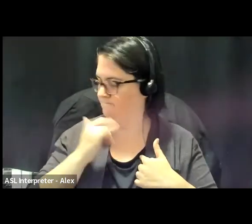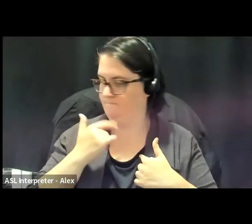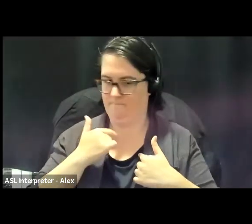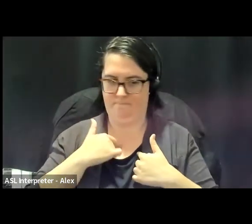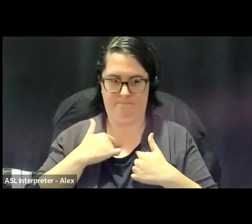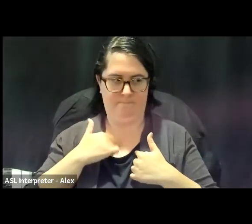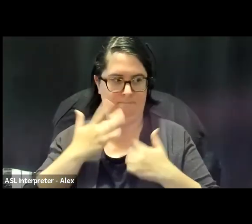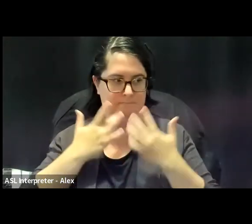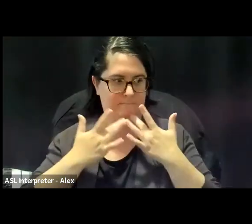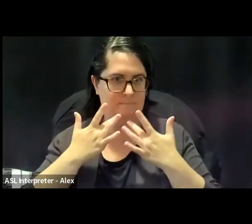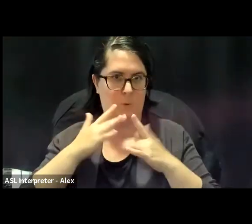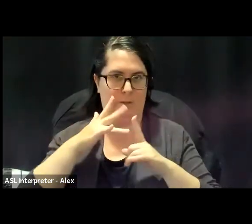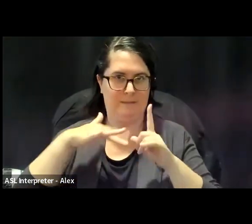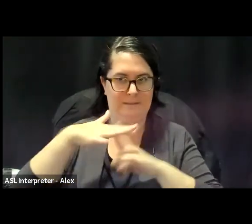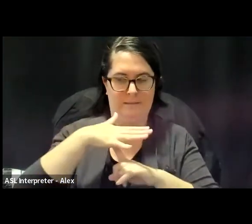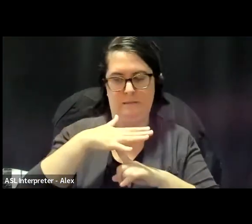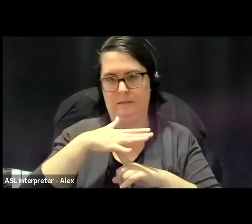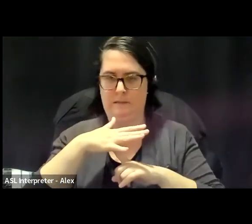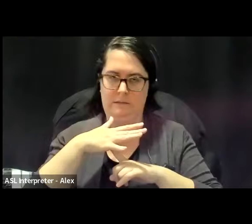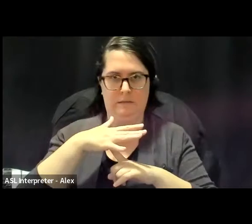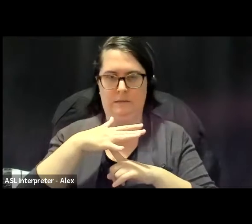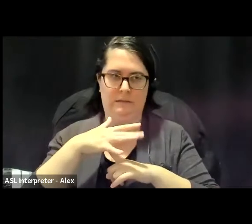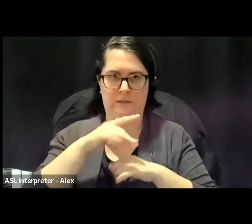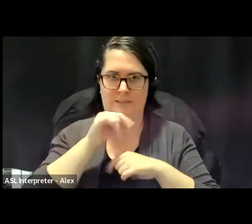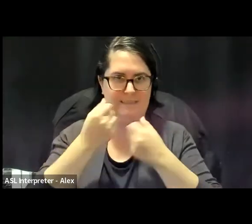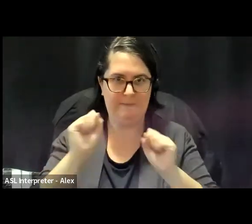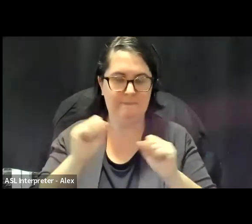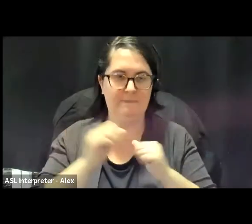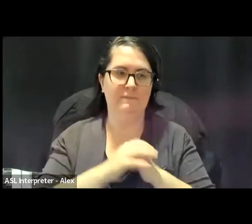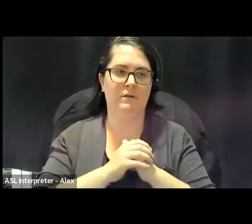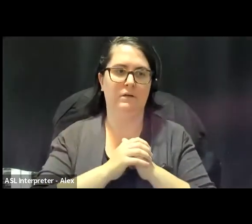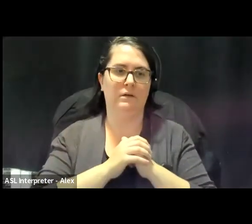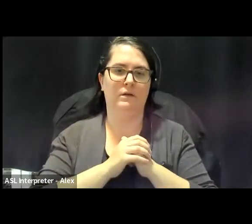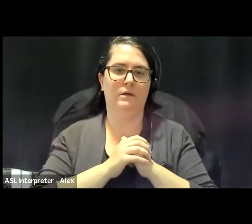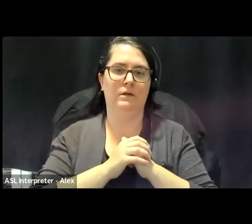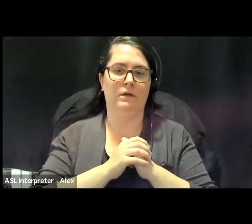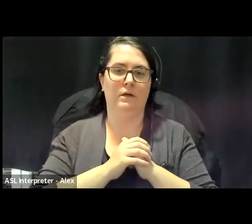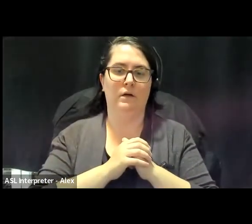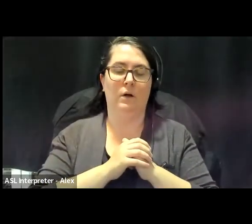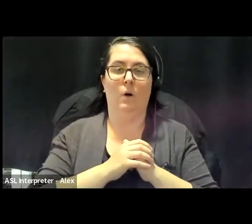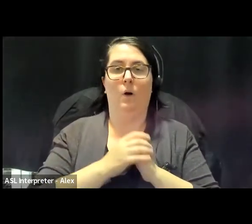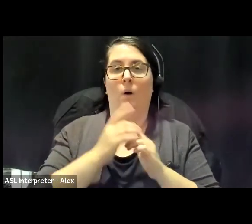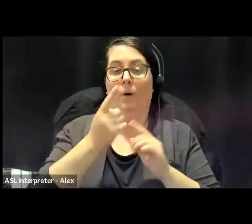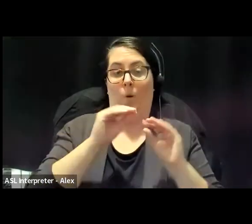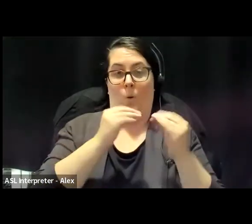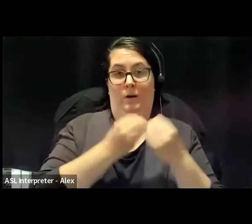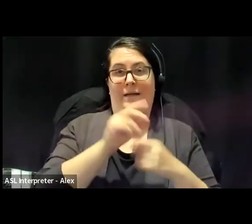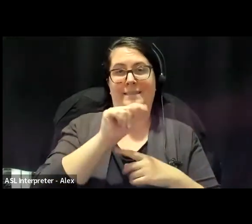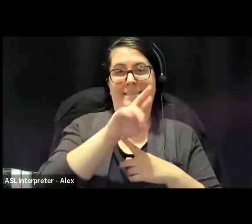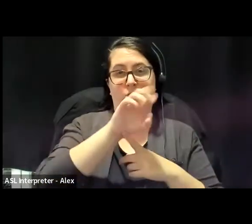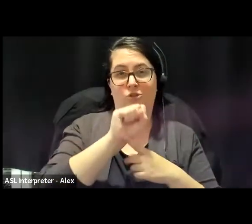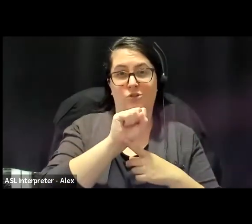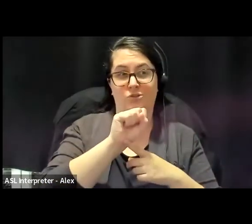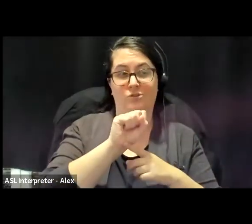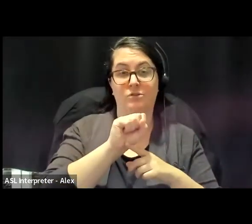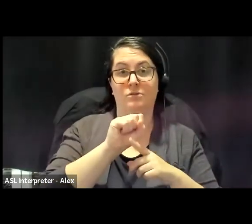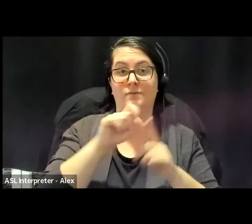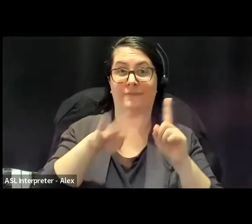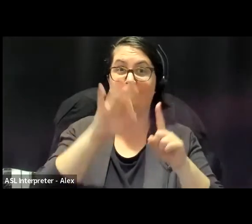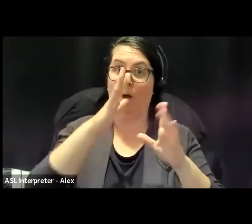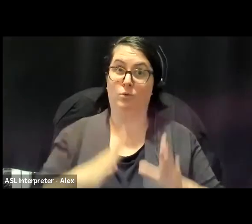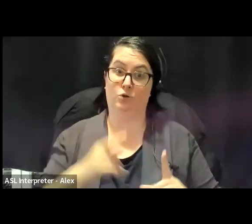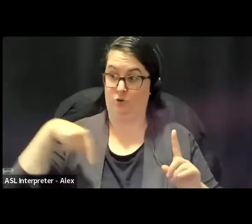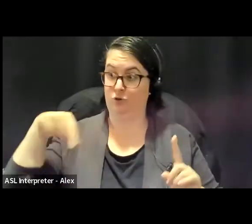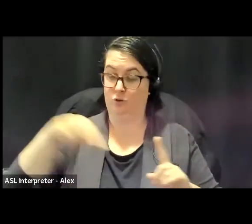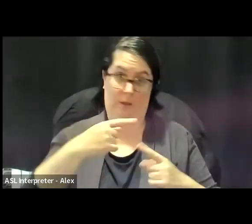very first year of Tear, the founders, including myself, were houseless for several months due